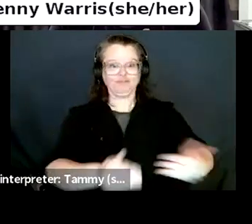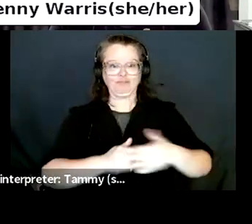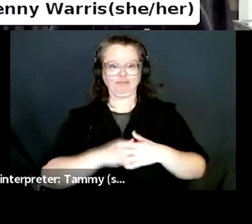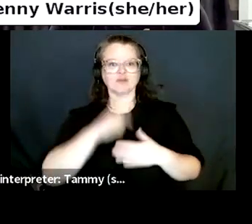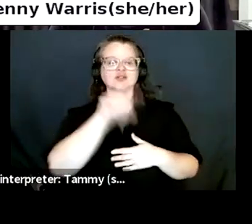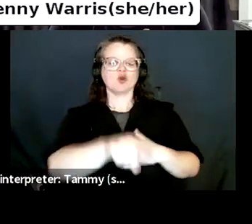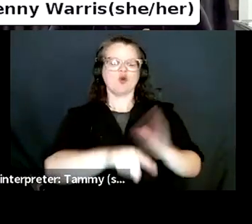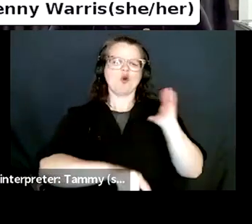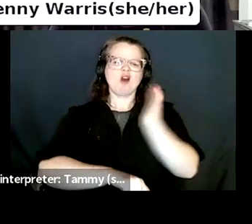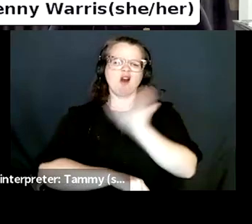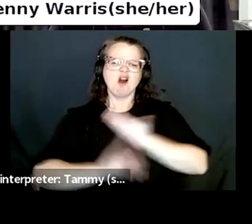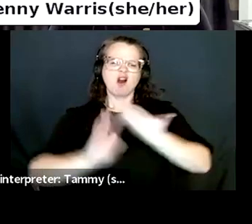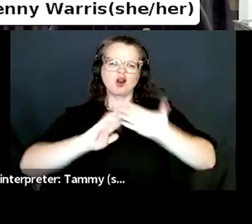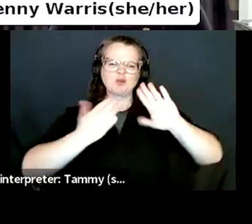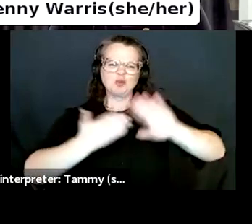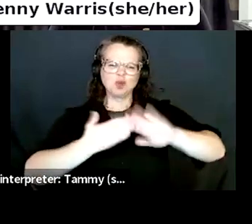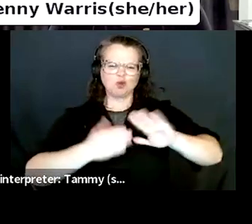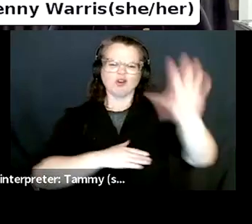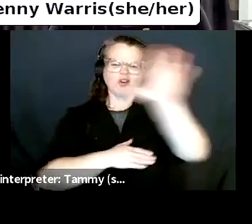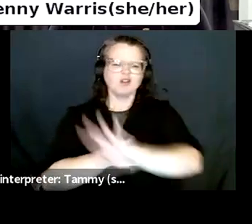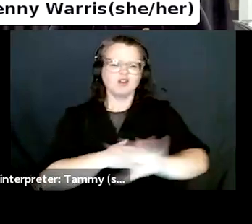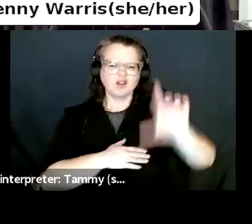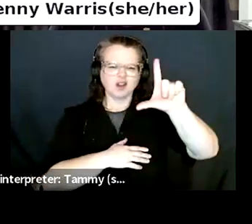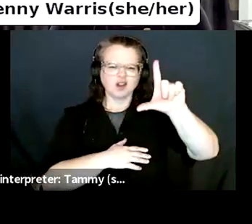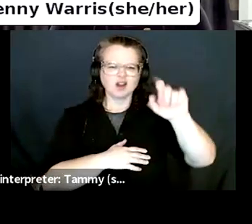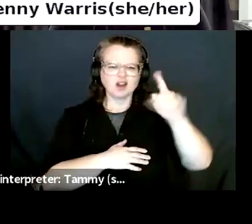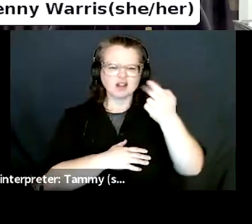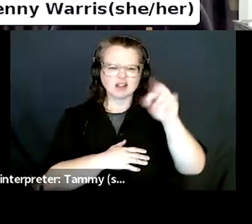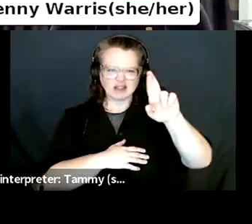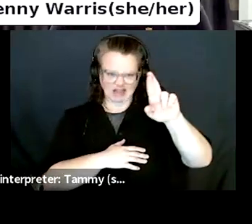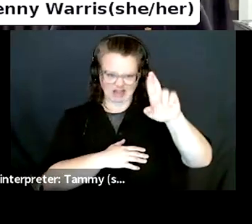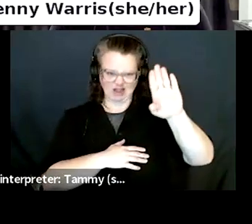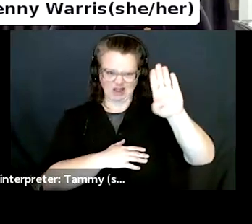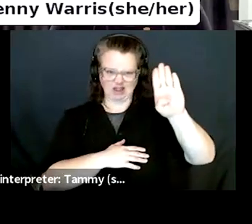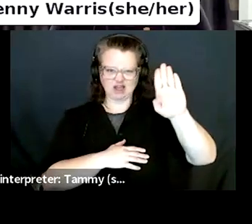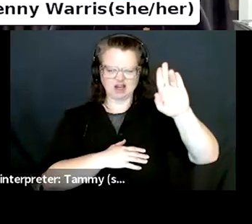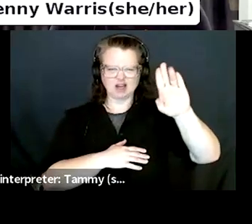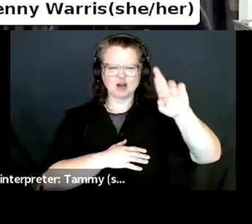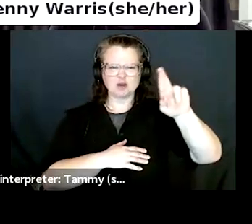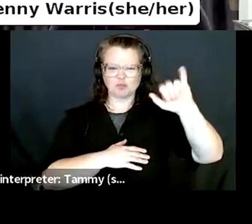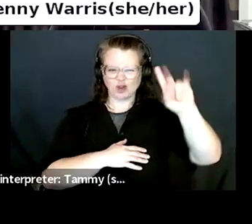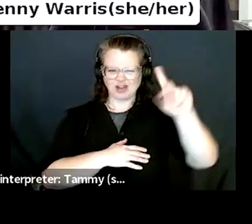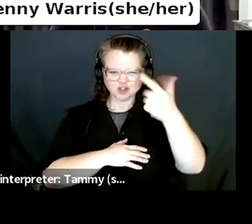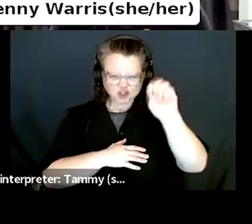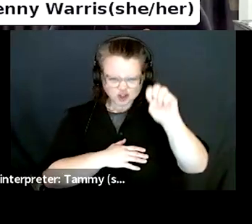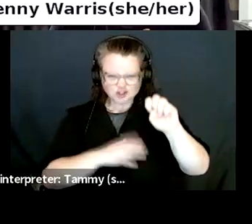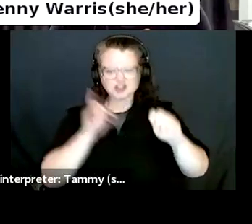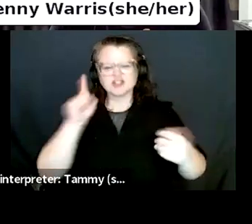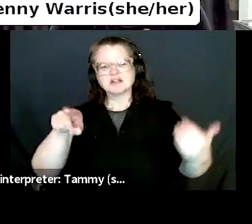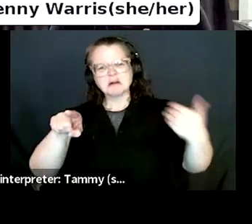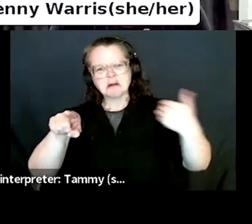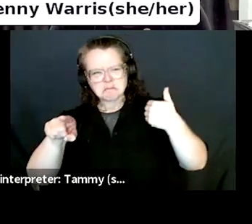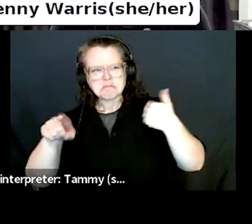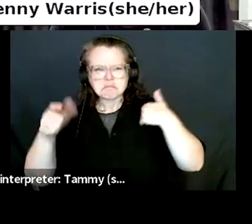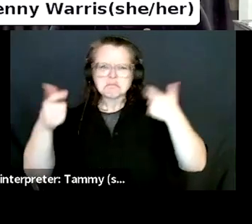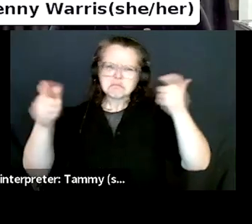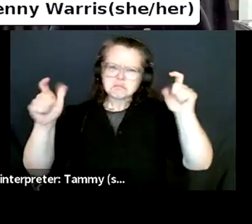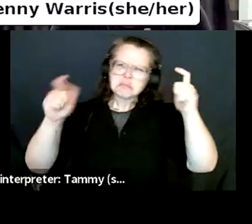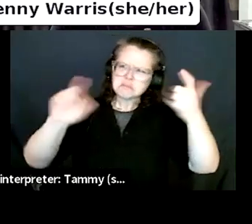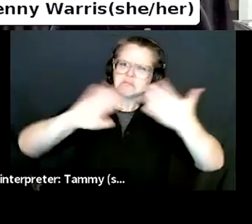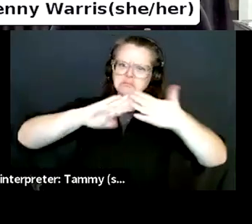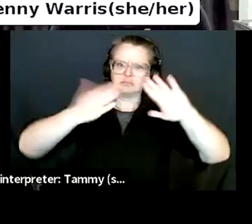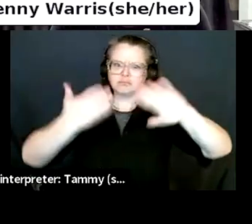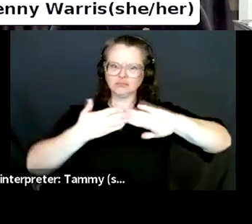So we, that was one of the reasons that we chose this town was because it didn't have an independent bookstore. And it's two hours away from the closest